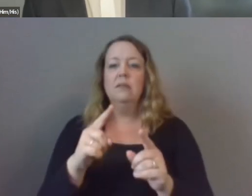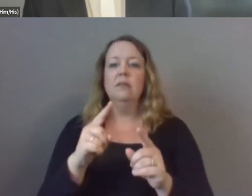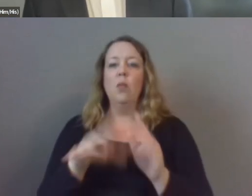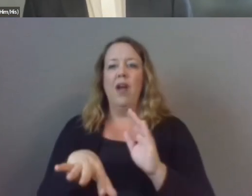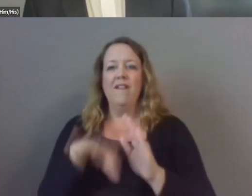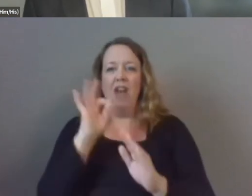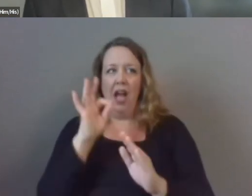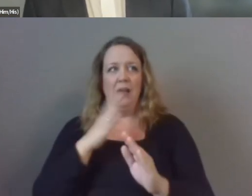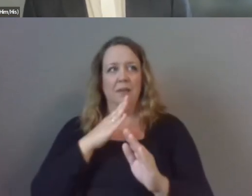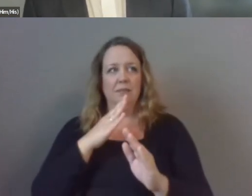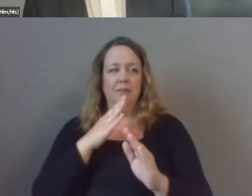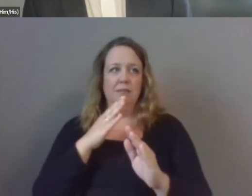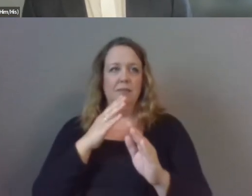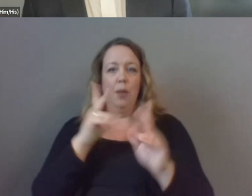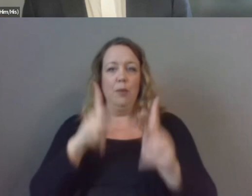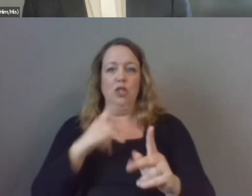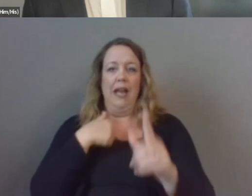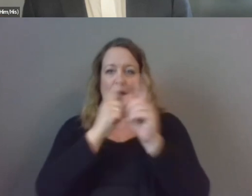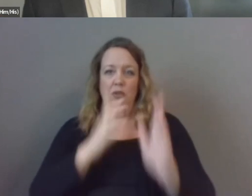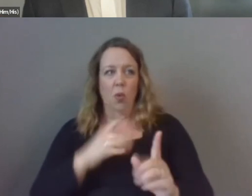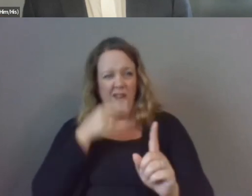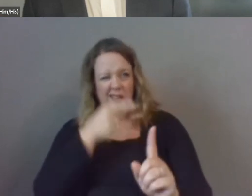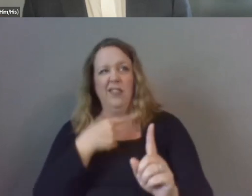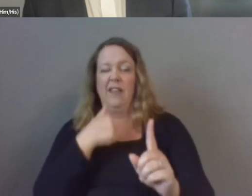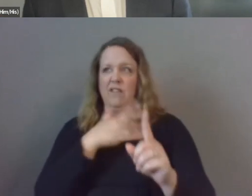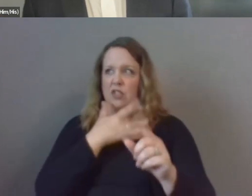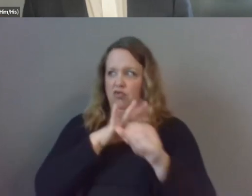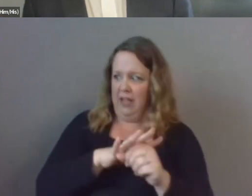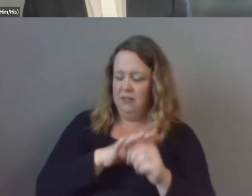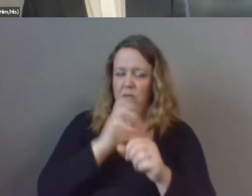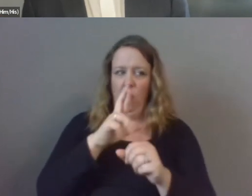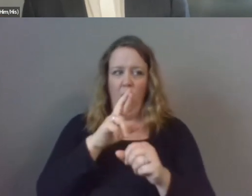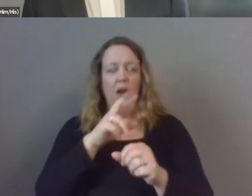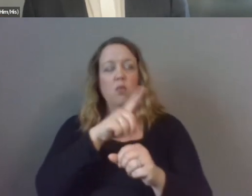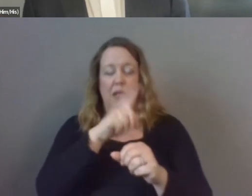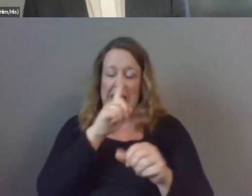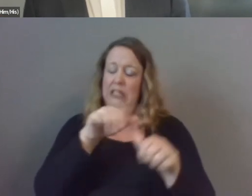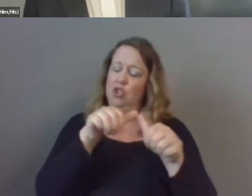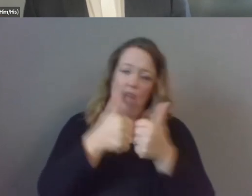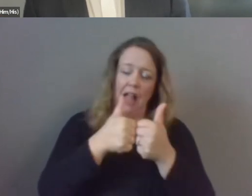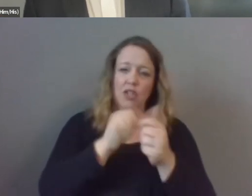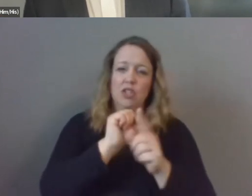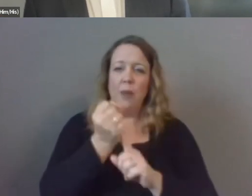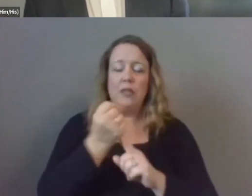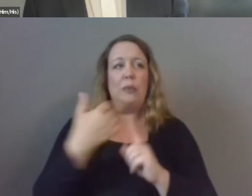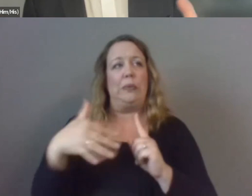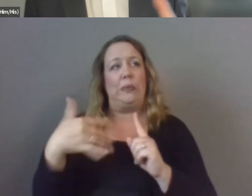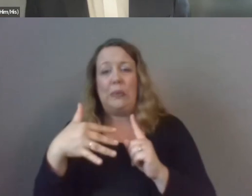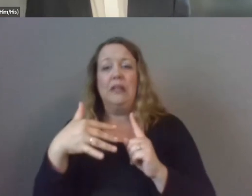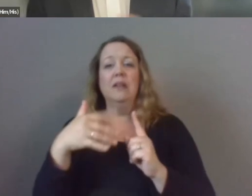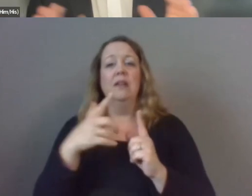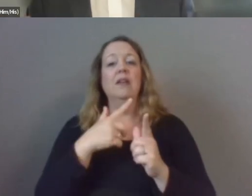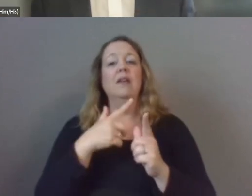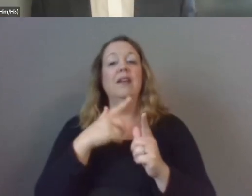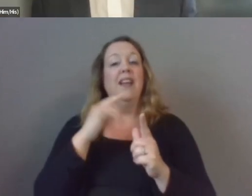stressed uh or or you know facing uh facing a really challenging situation i think